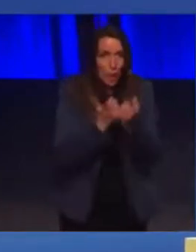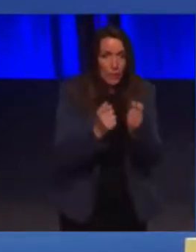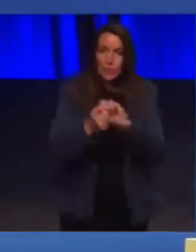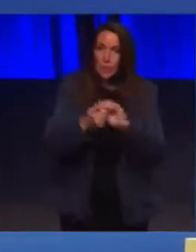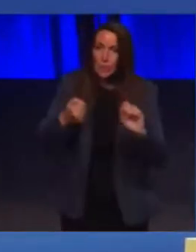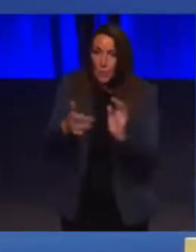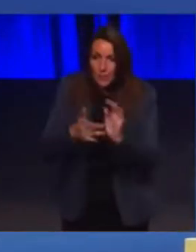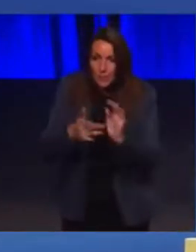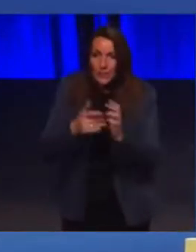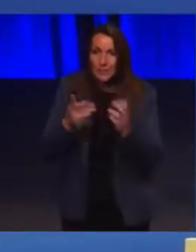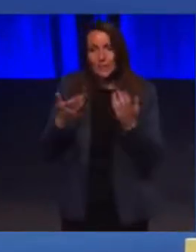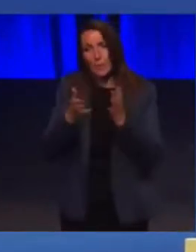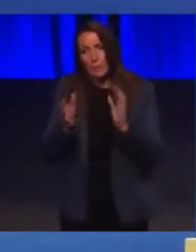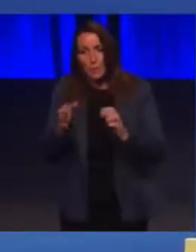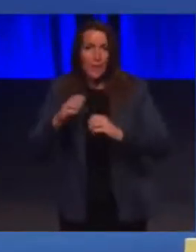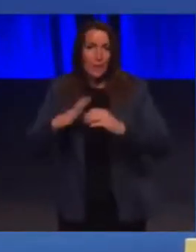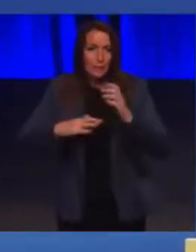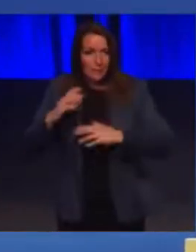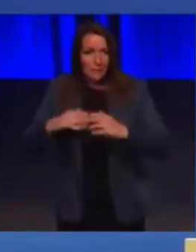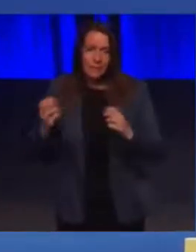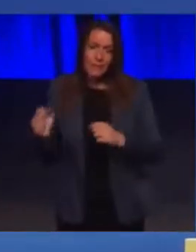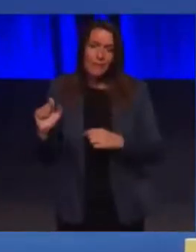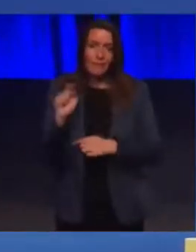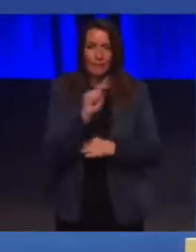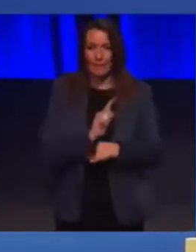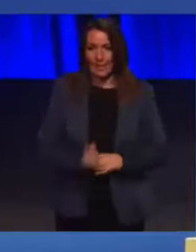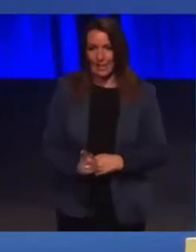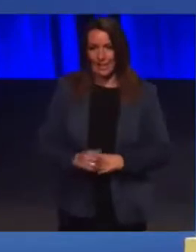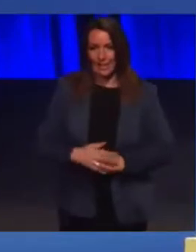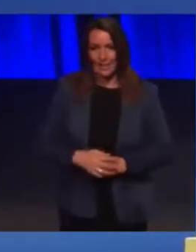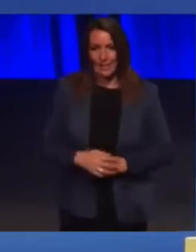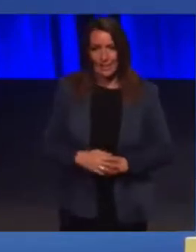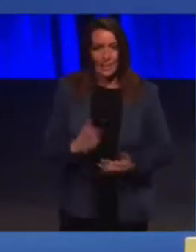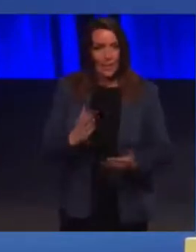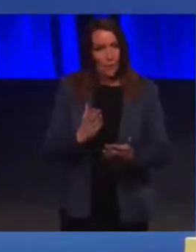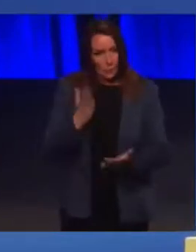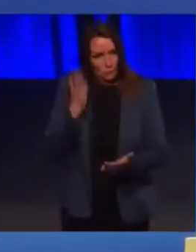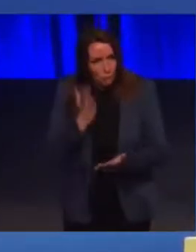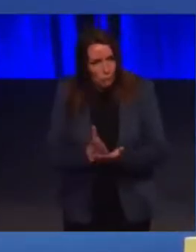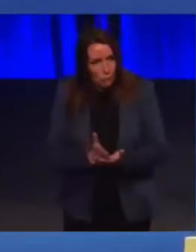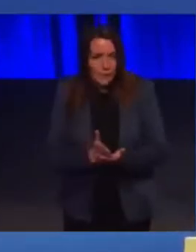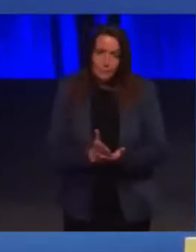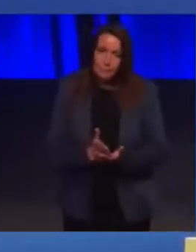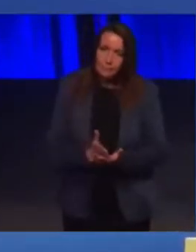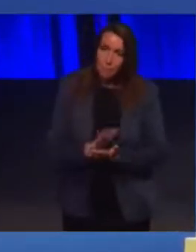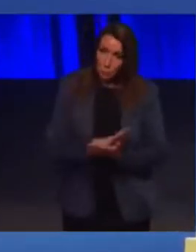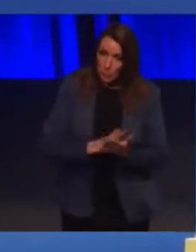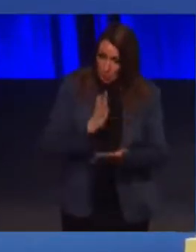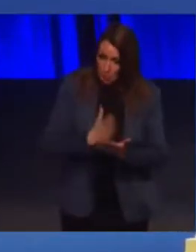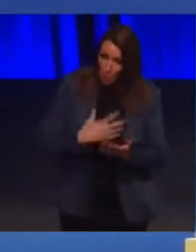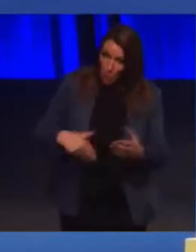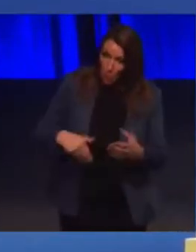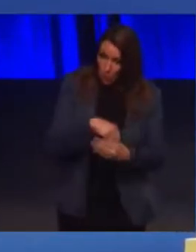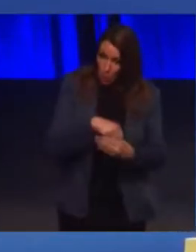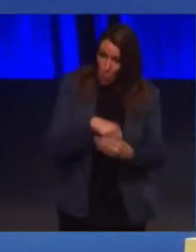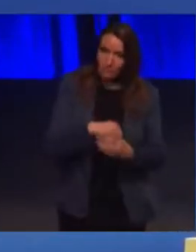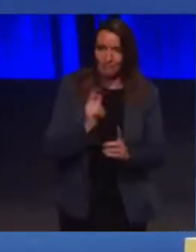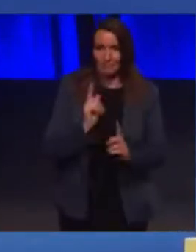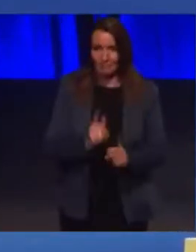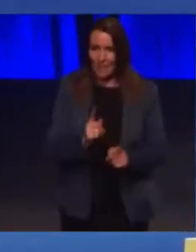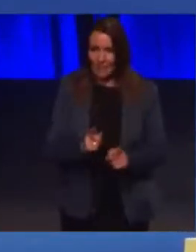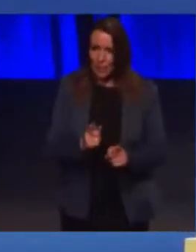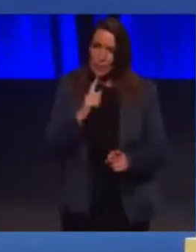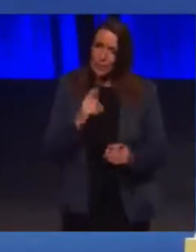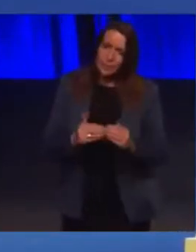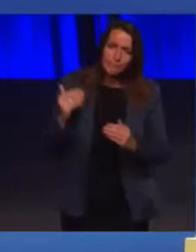facilities and public spaces. So if we're really serious about inclusion, Conference, let's agree to go that